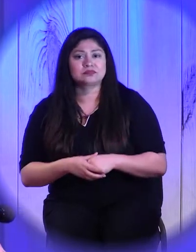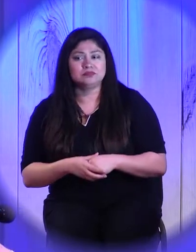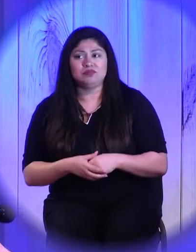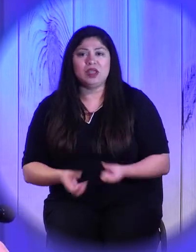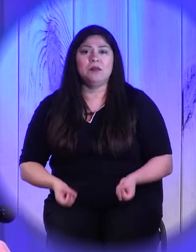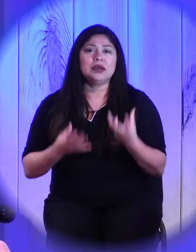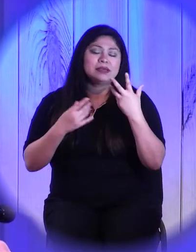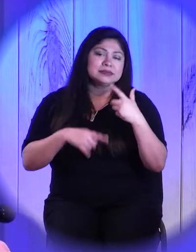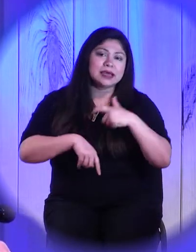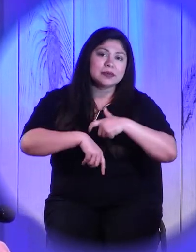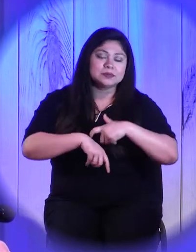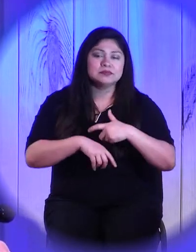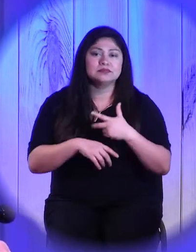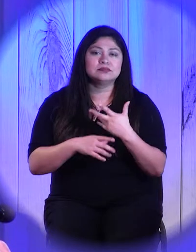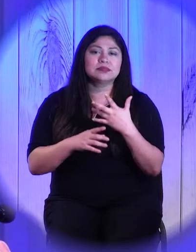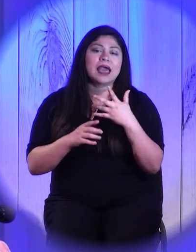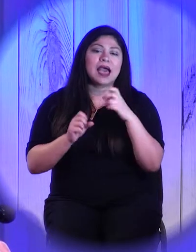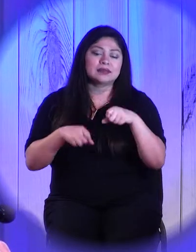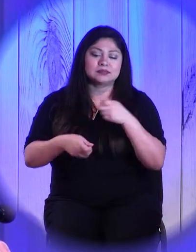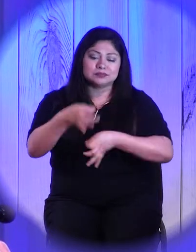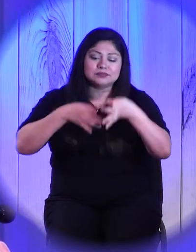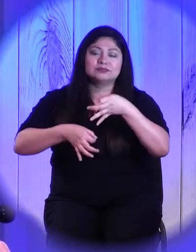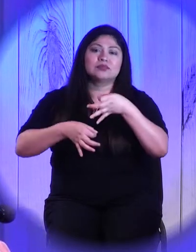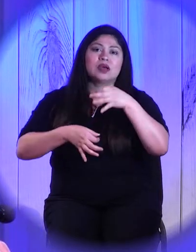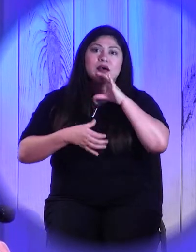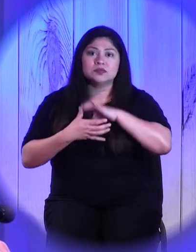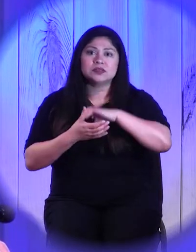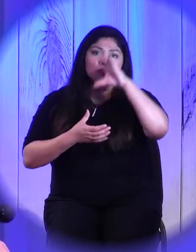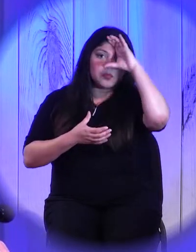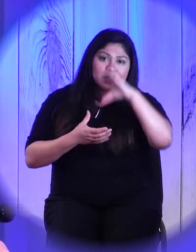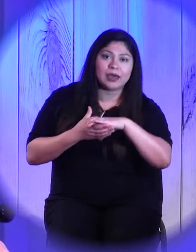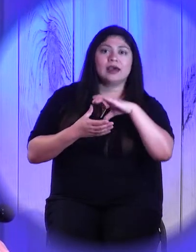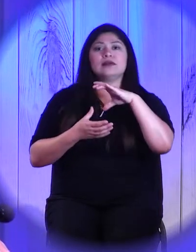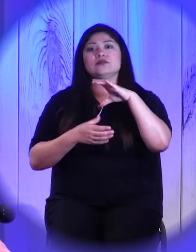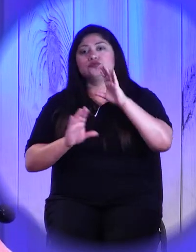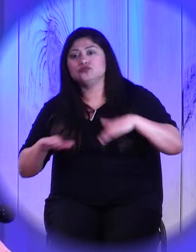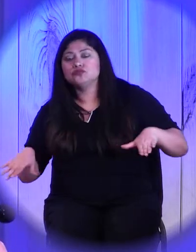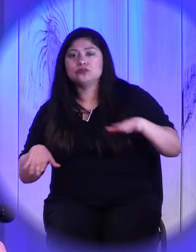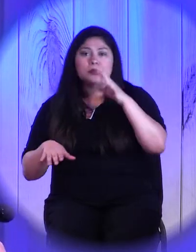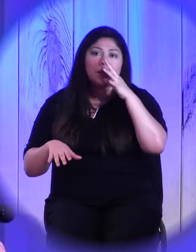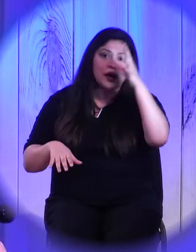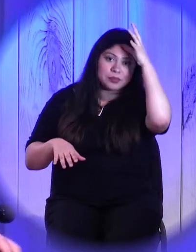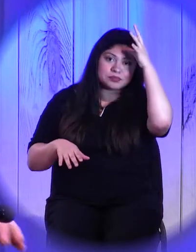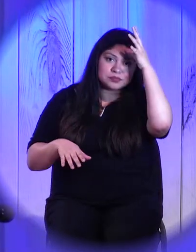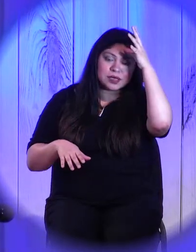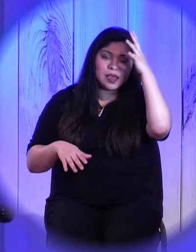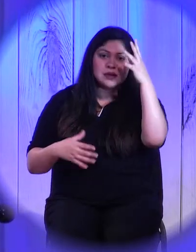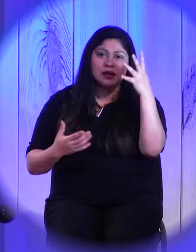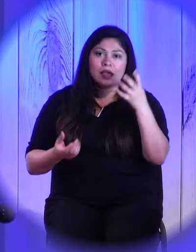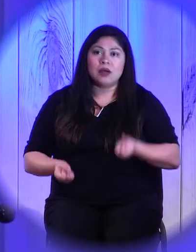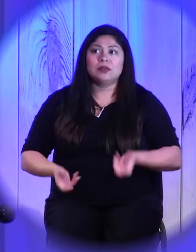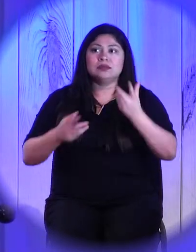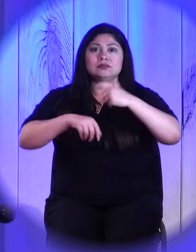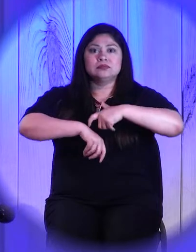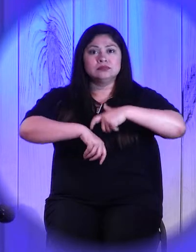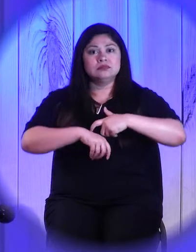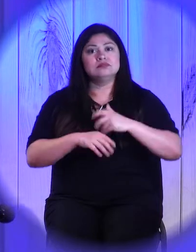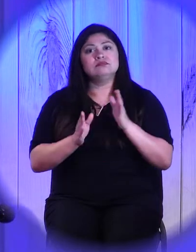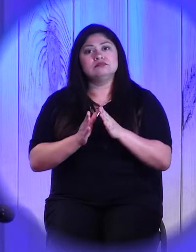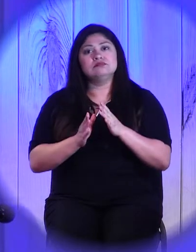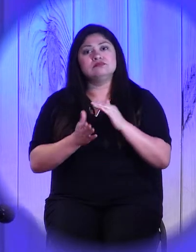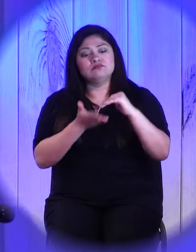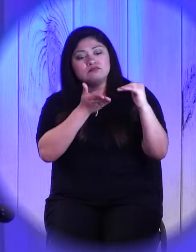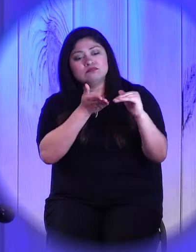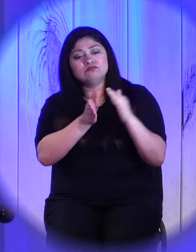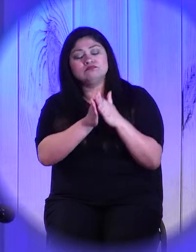should I forgive my husband or my wife, my parents or my children? How many times should I forgive a neighbor who sins against